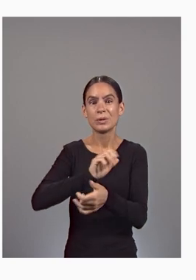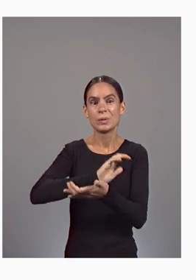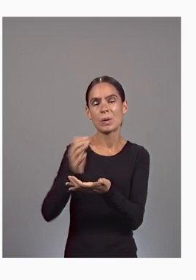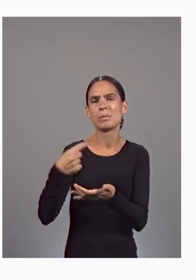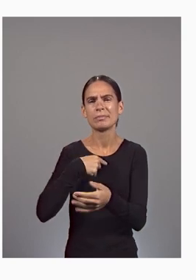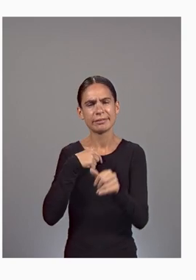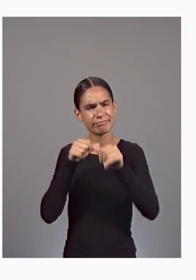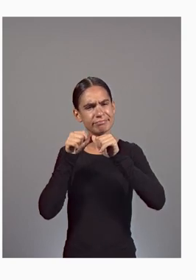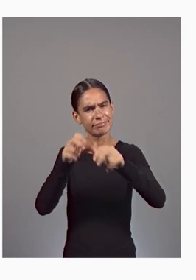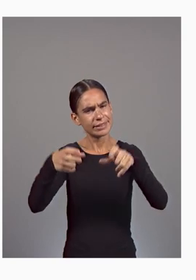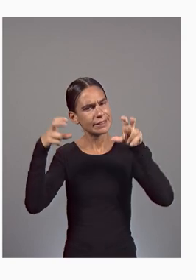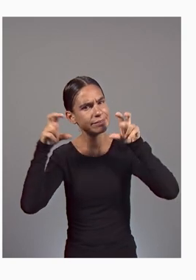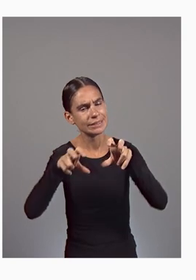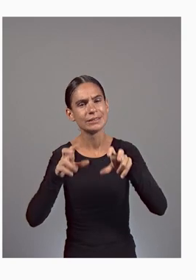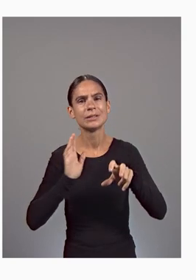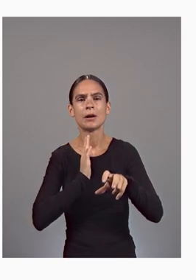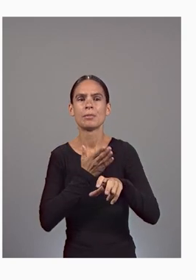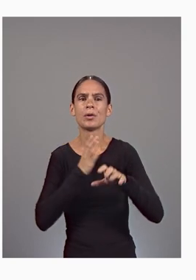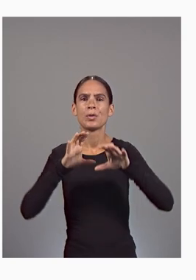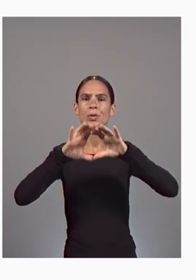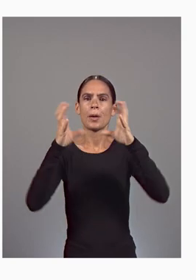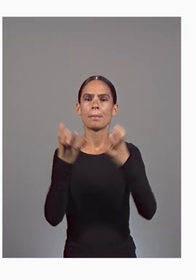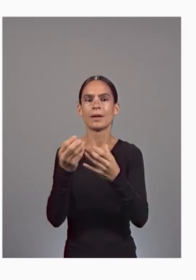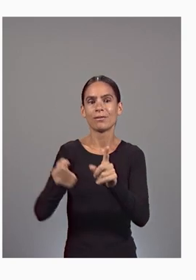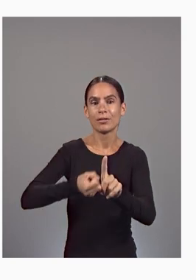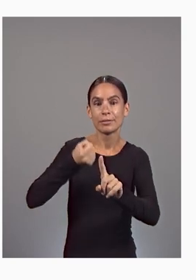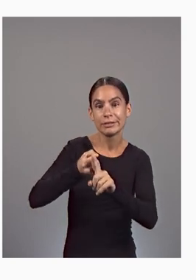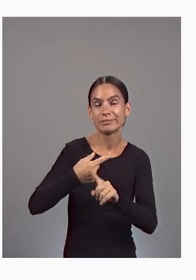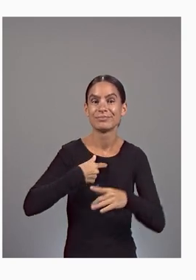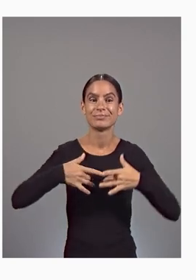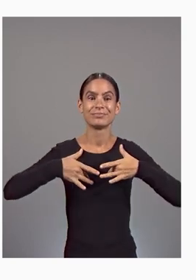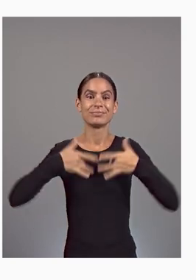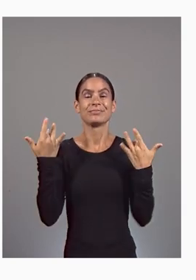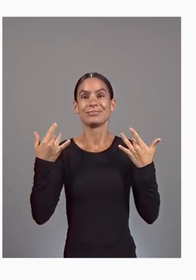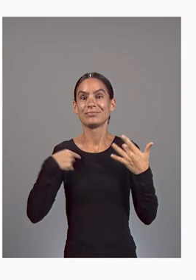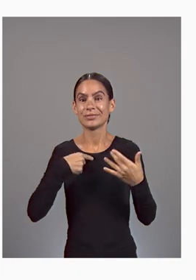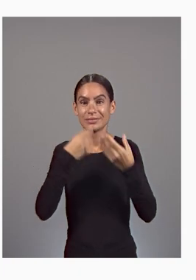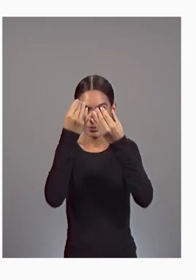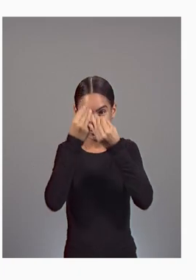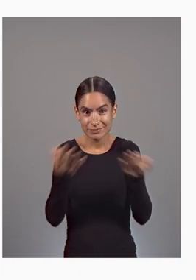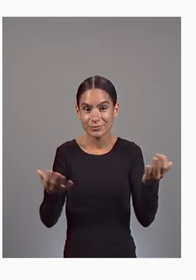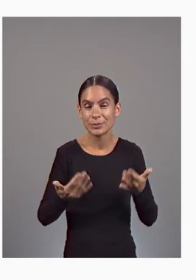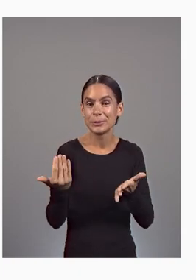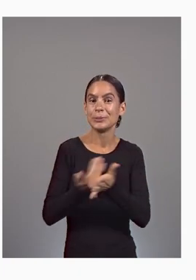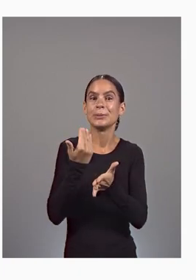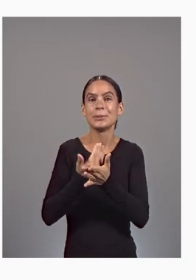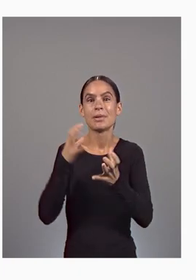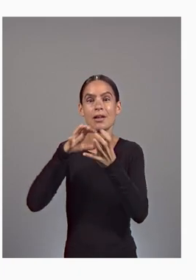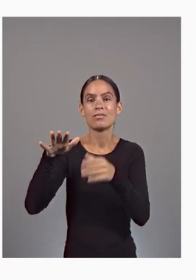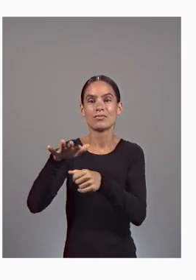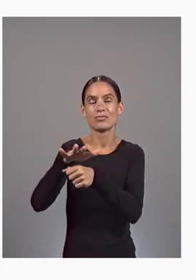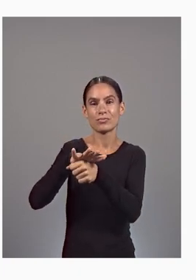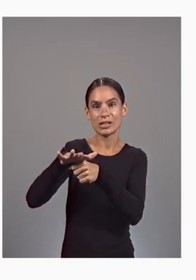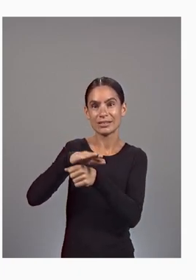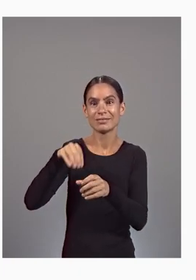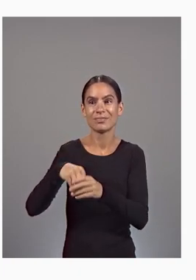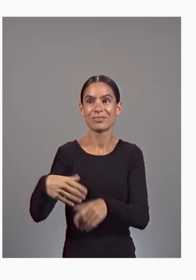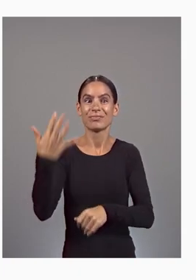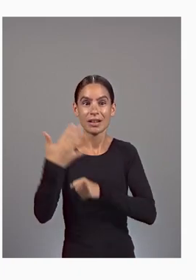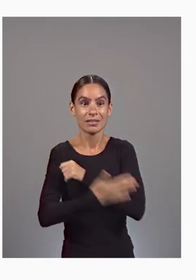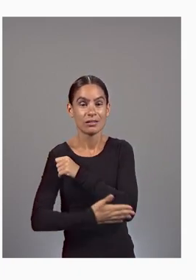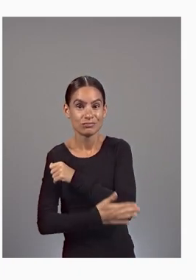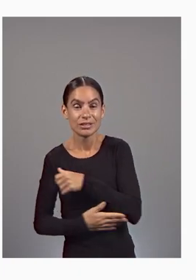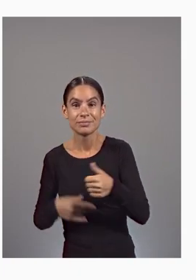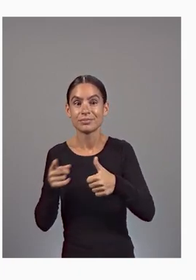and expand our global footprint. I'm excited to share that we're announcing new cloud regions in five countries,